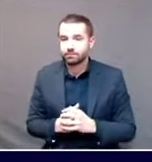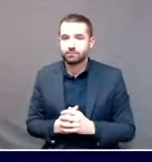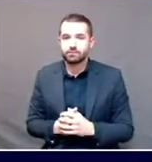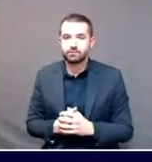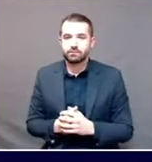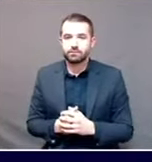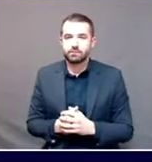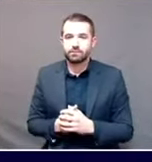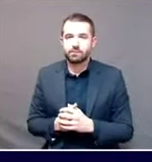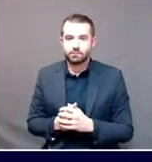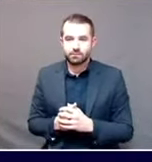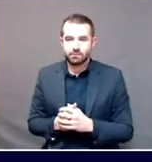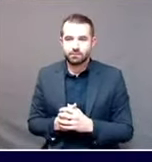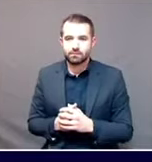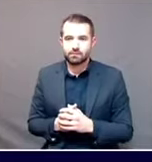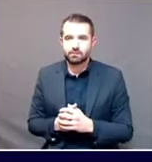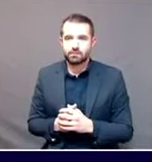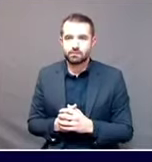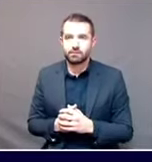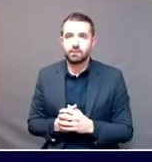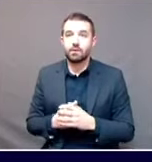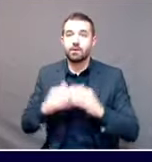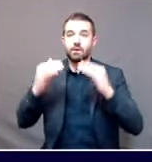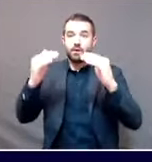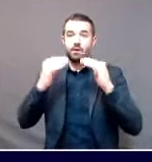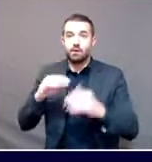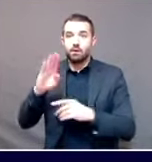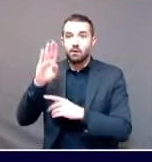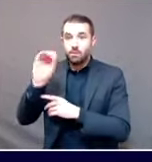Next over to Bob Evans at news center.